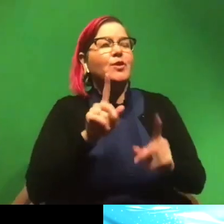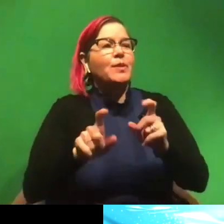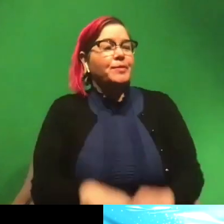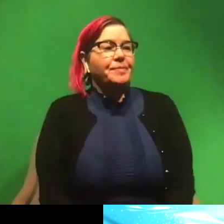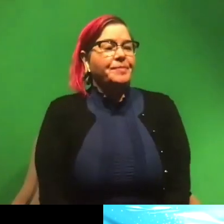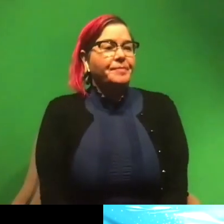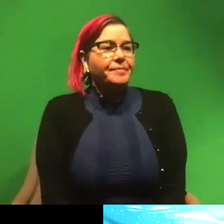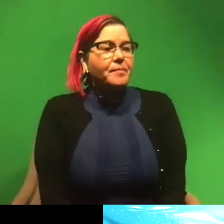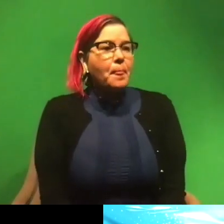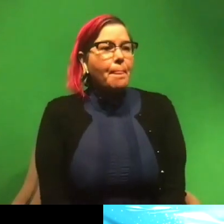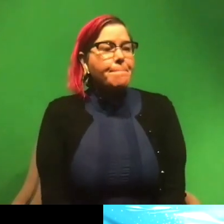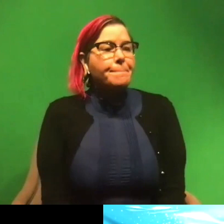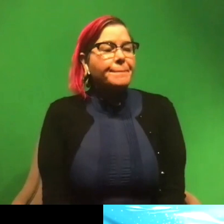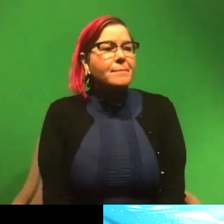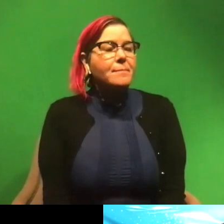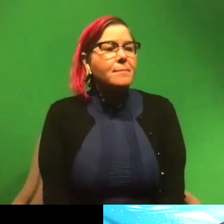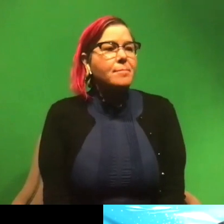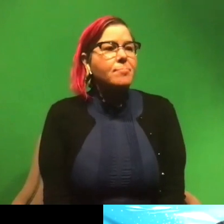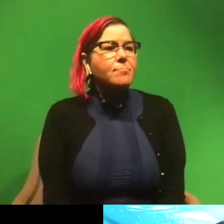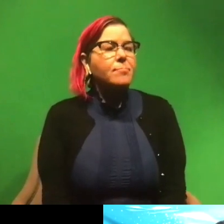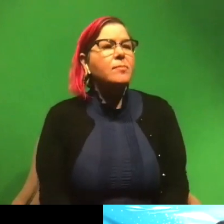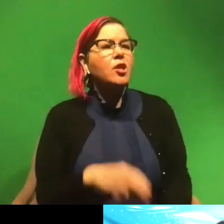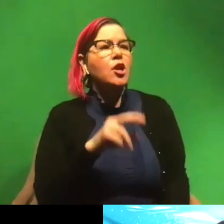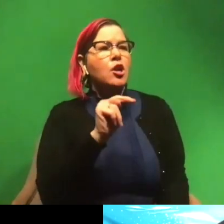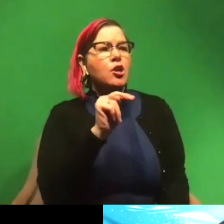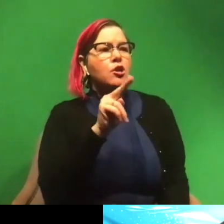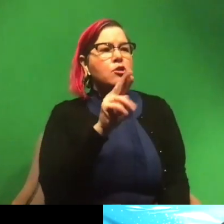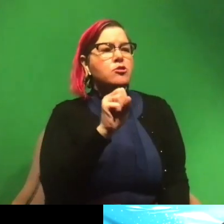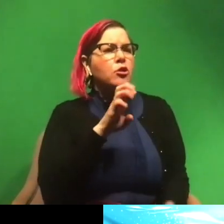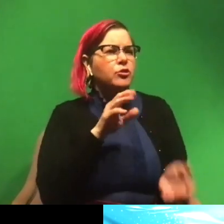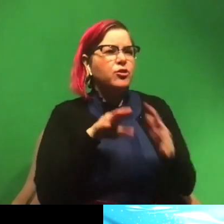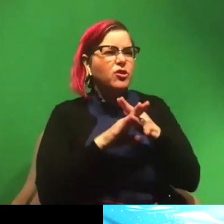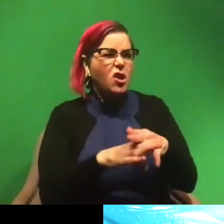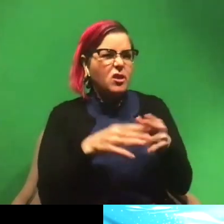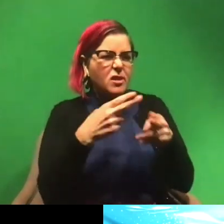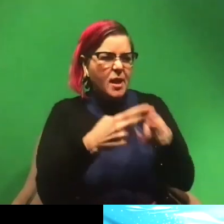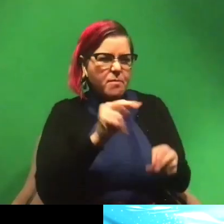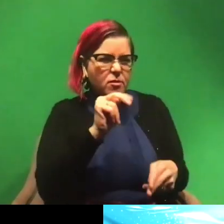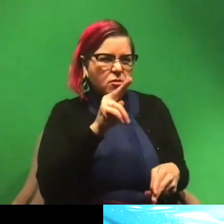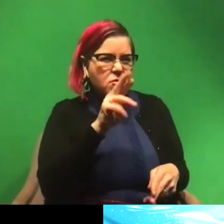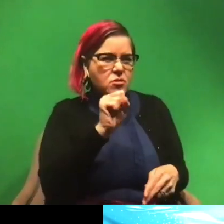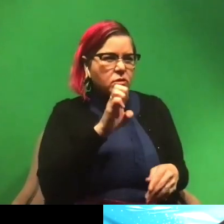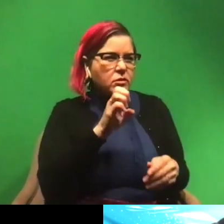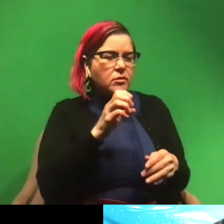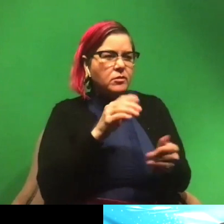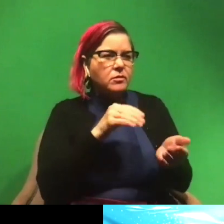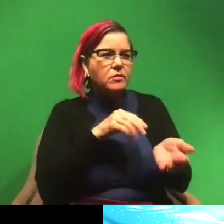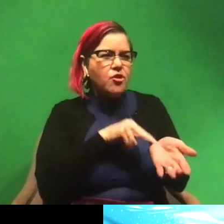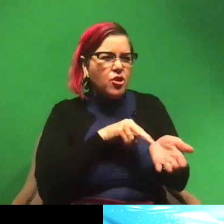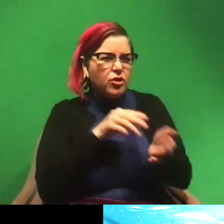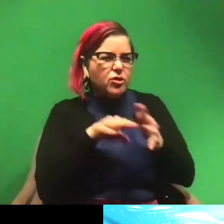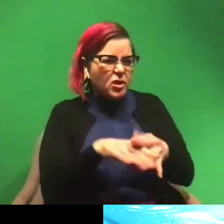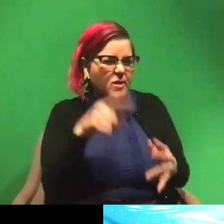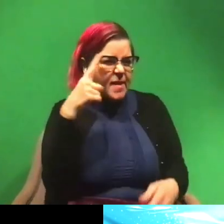sharks. Um, why are nurse sharks called nurse sharks? Uh, that's really funny. Um, so